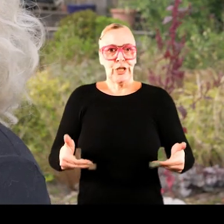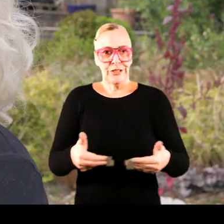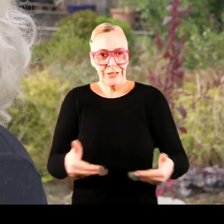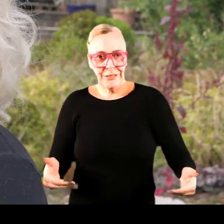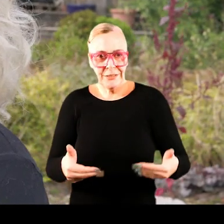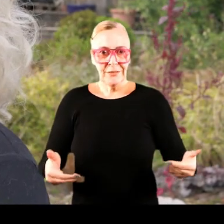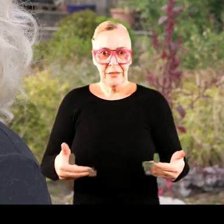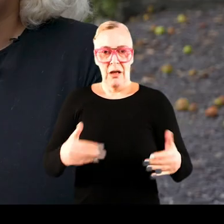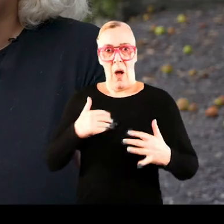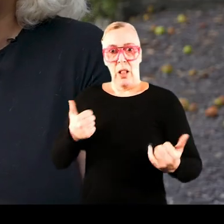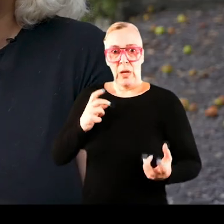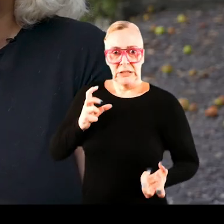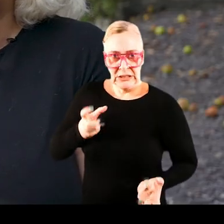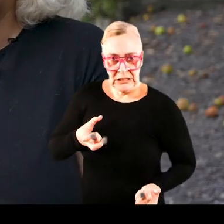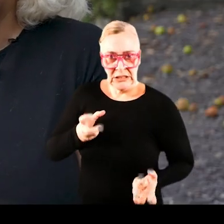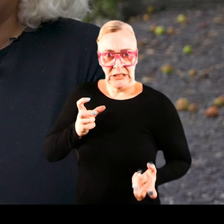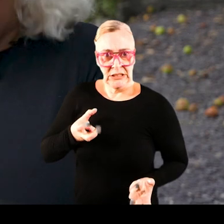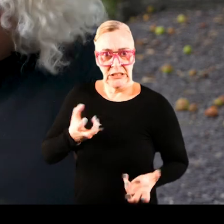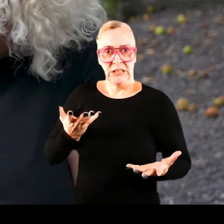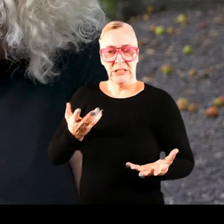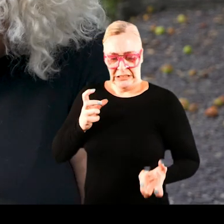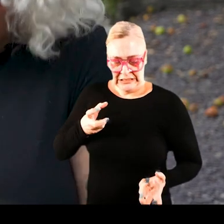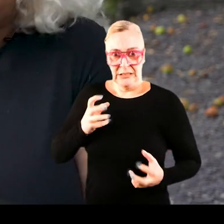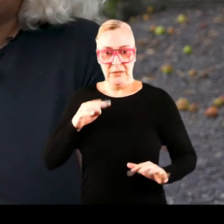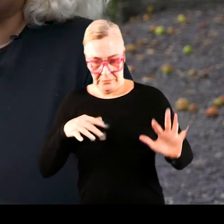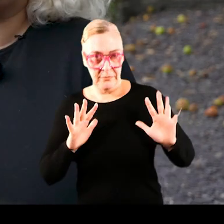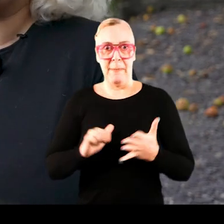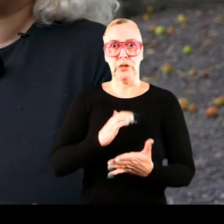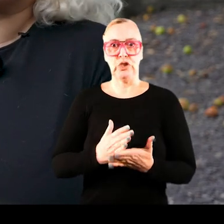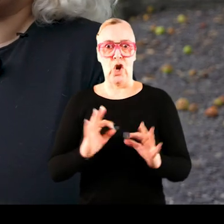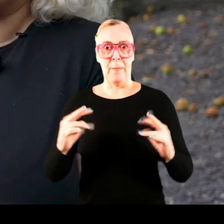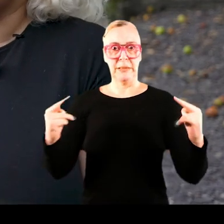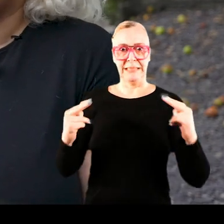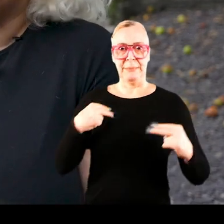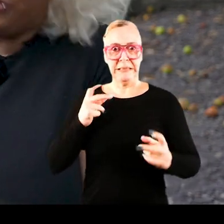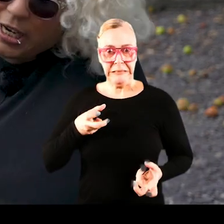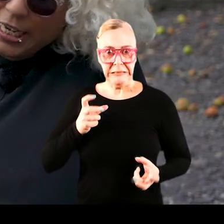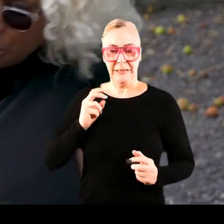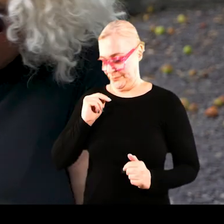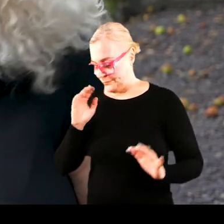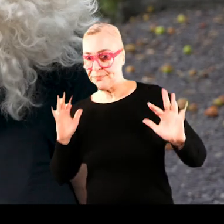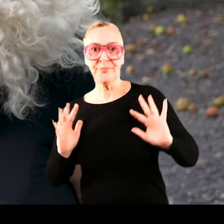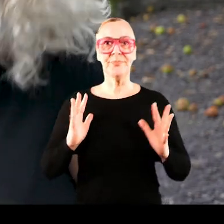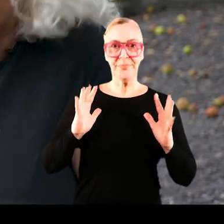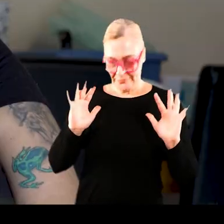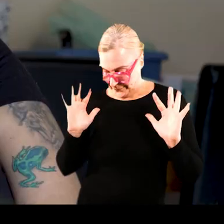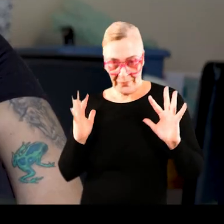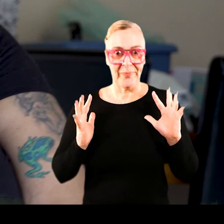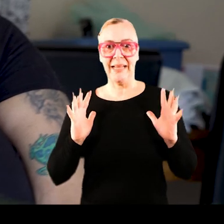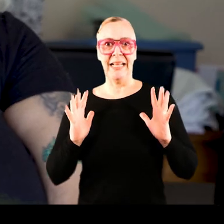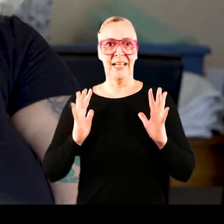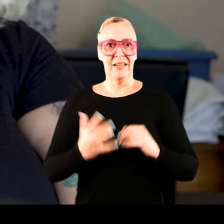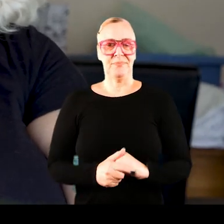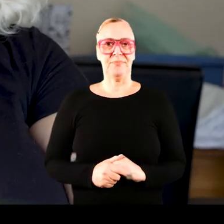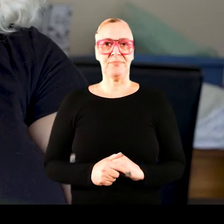that just came on the knee. Constantly like surreptitiously as I thought like checking to see if there was any